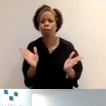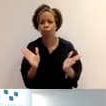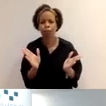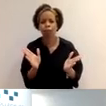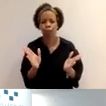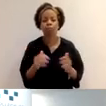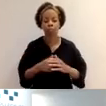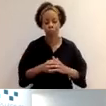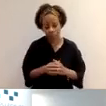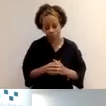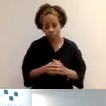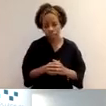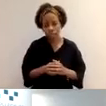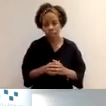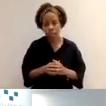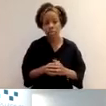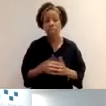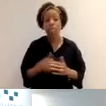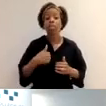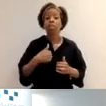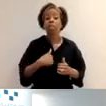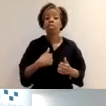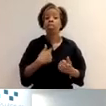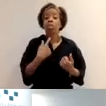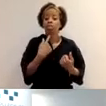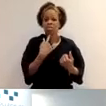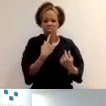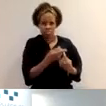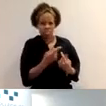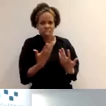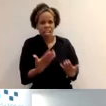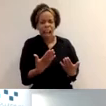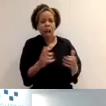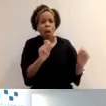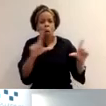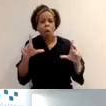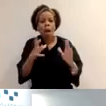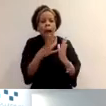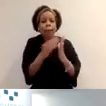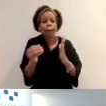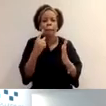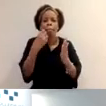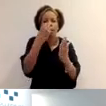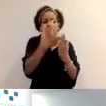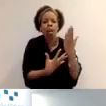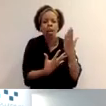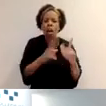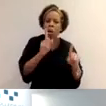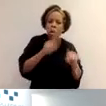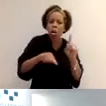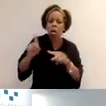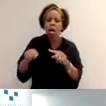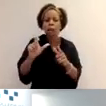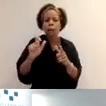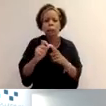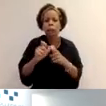future. So I'm just going to show you some activities just to give you an idea of what we mean by a mixture. And so we